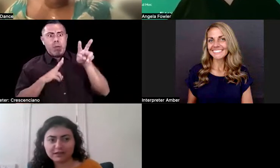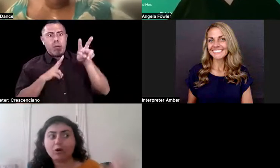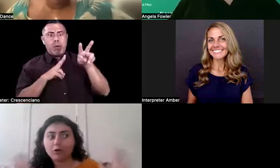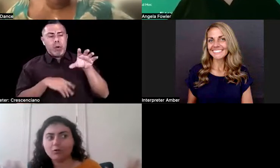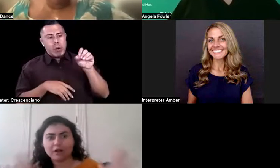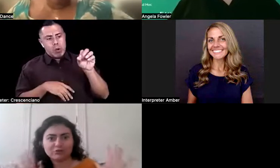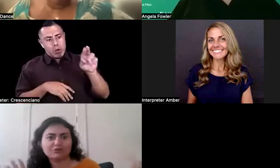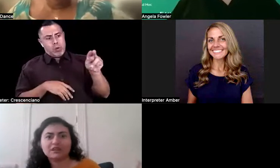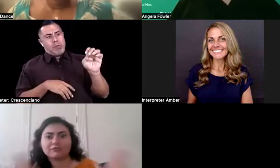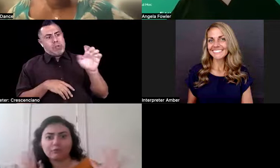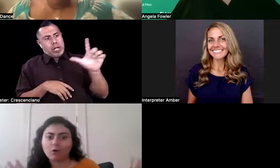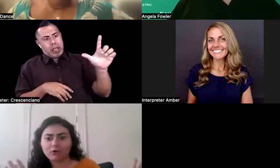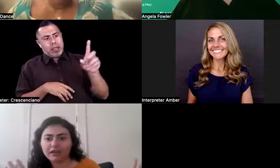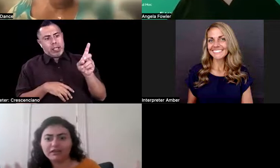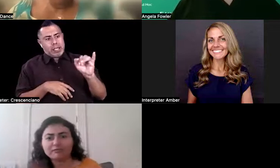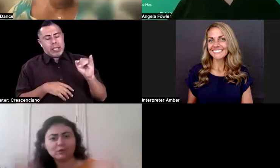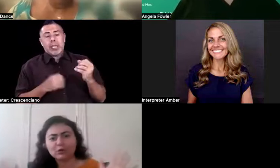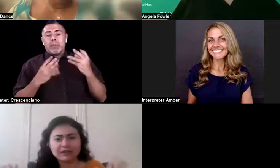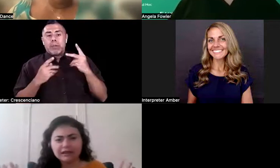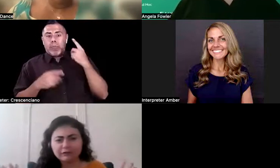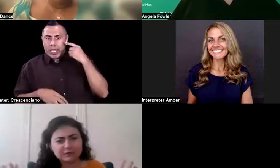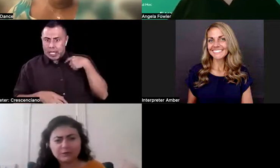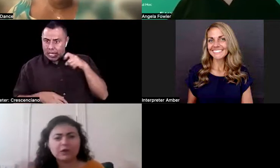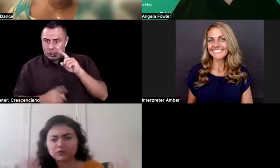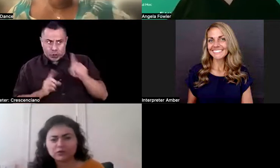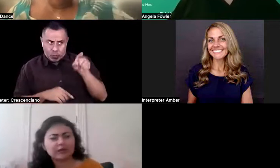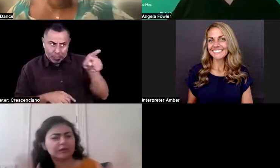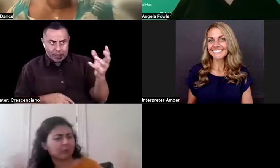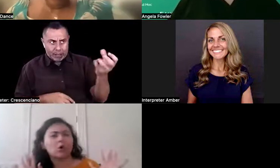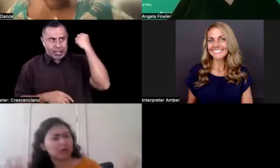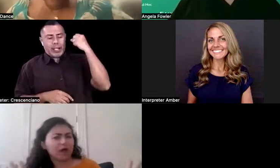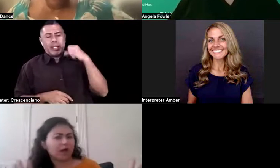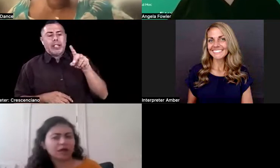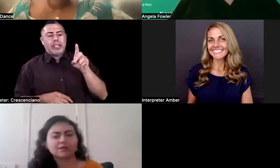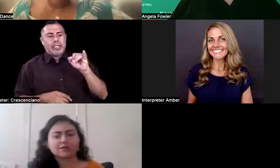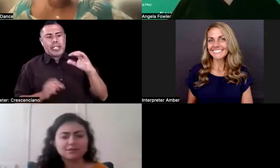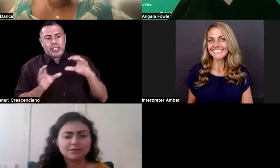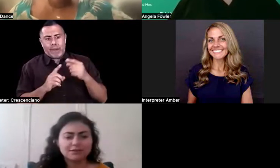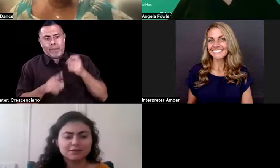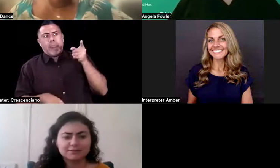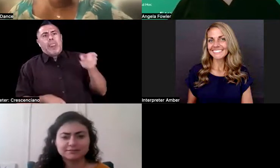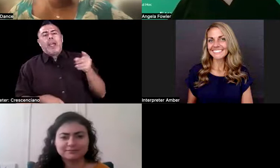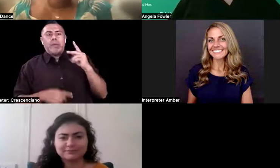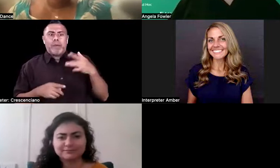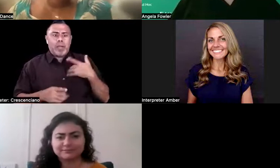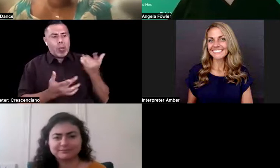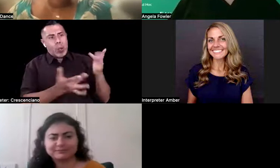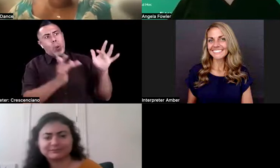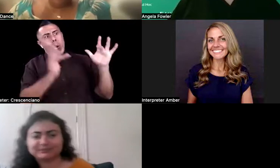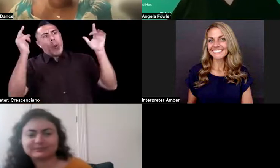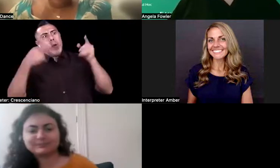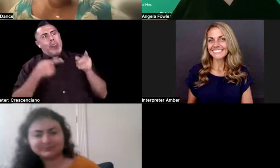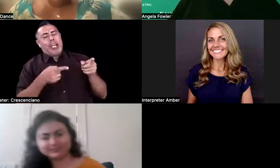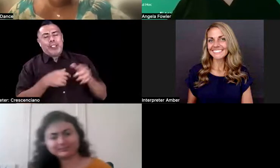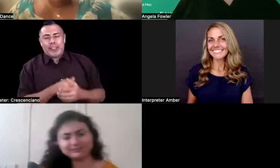Everyone's like, oh, I should get it from Cornell. If I'm going to get it from somewhere, I should get it from Cornell. I understood, but I was like, I don't know if